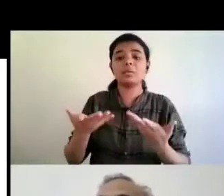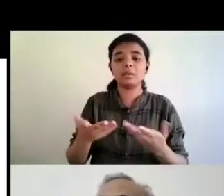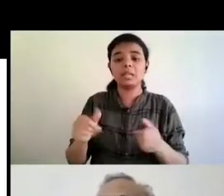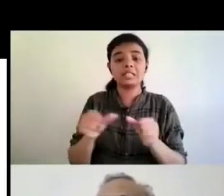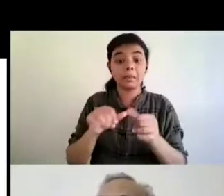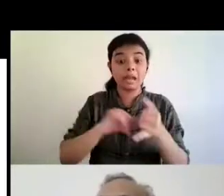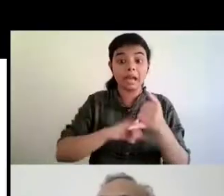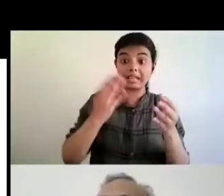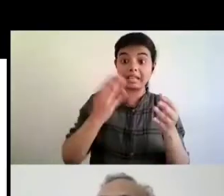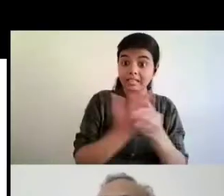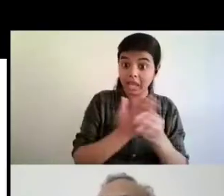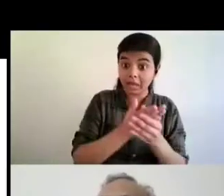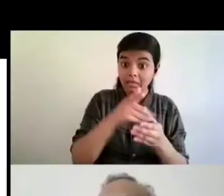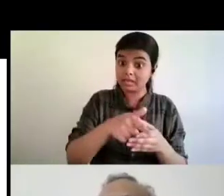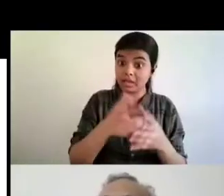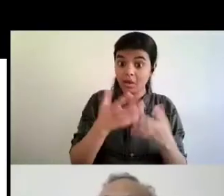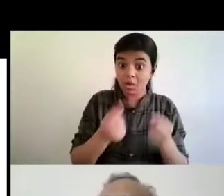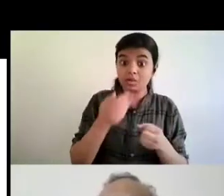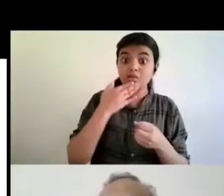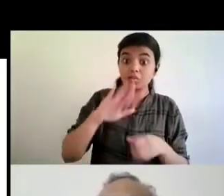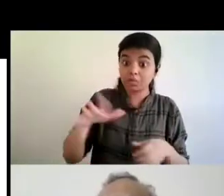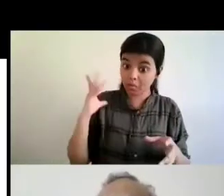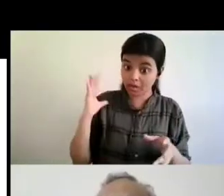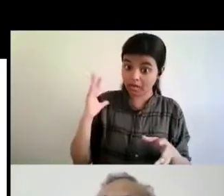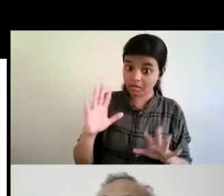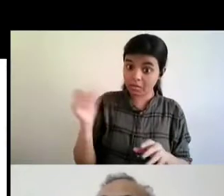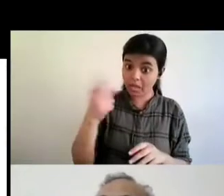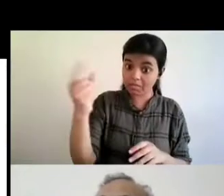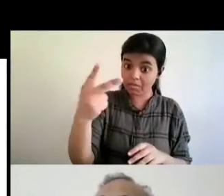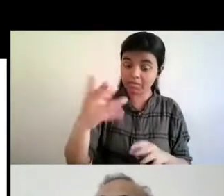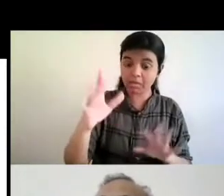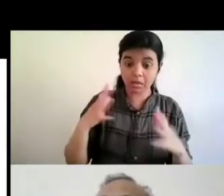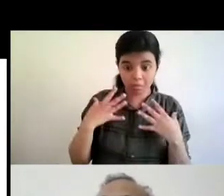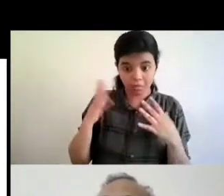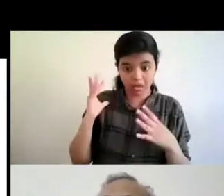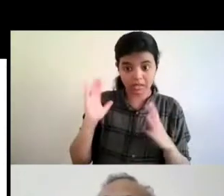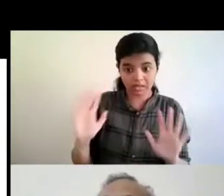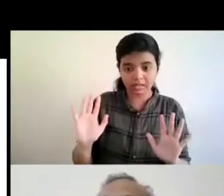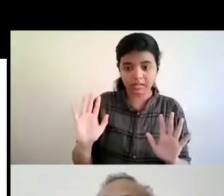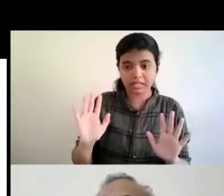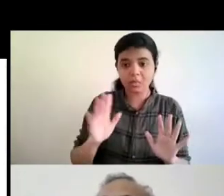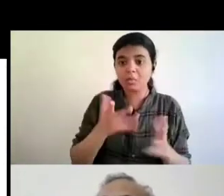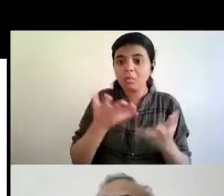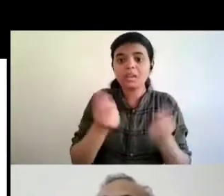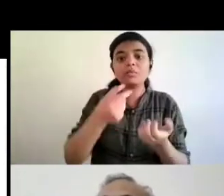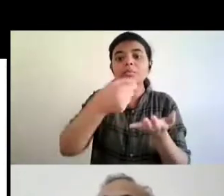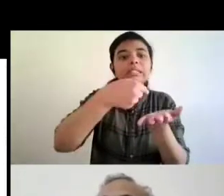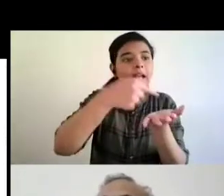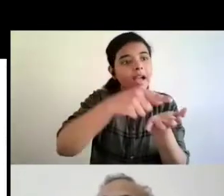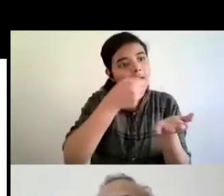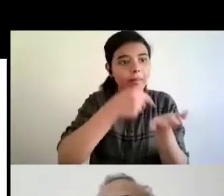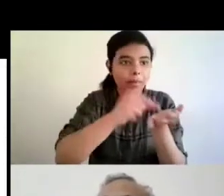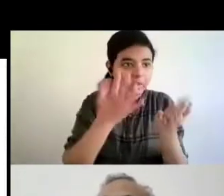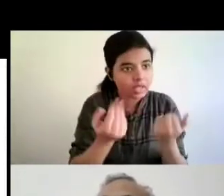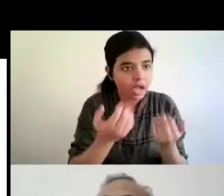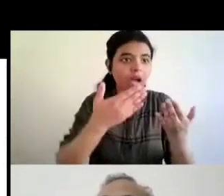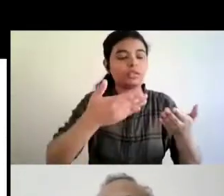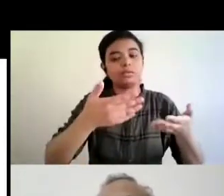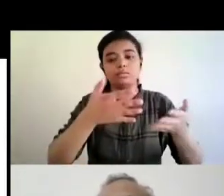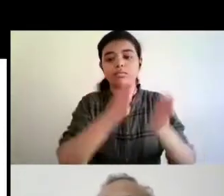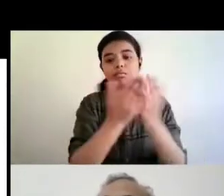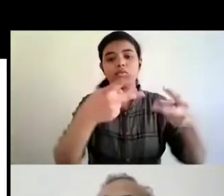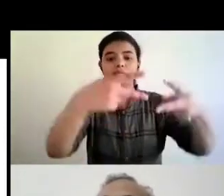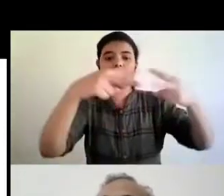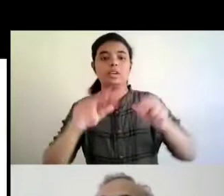that professor or the student wait for those many months just to get the permission to get this task get this book